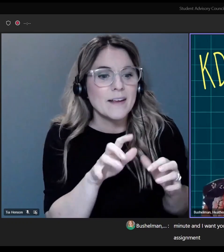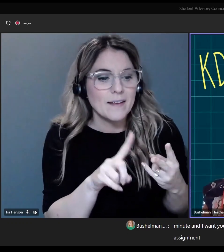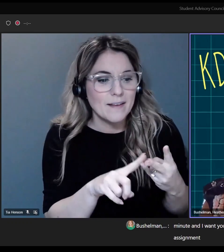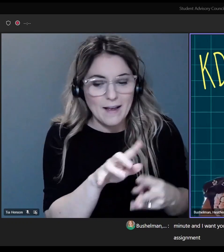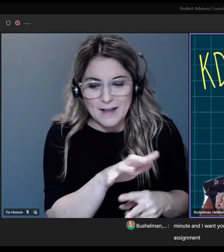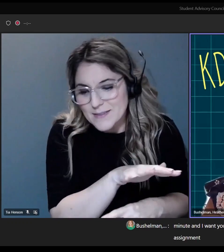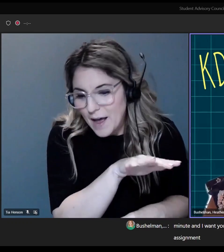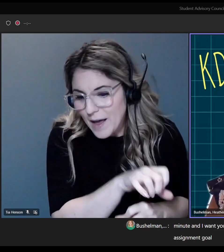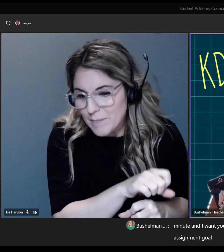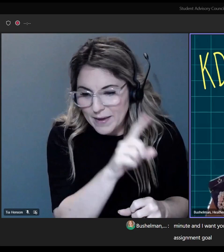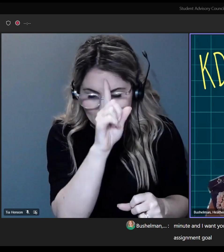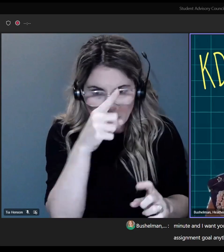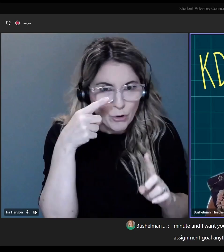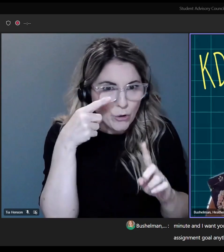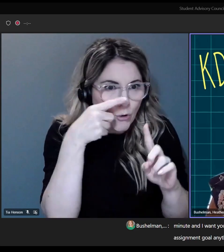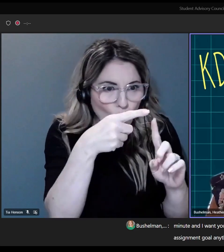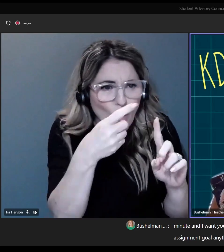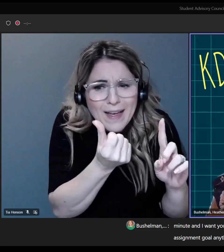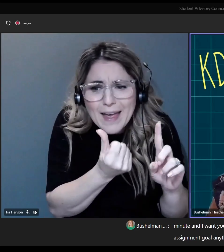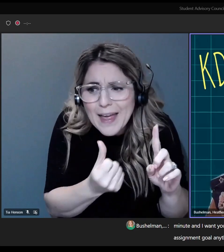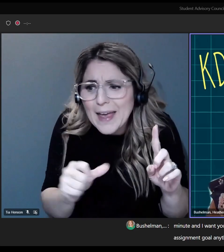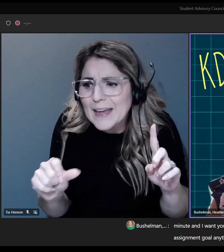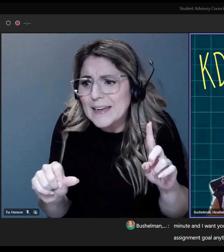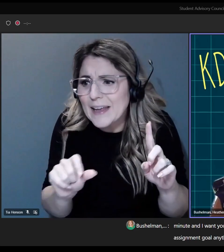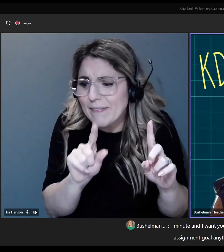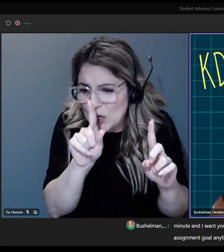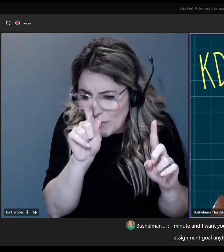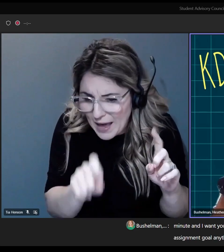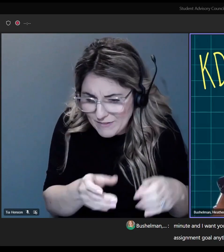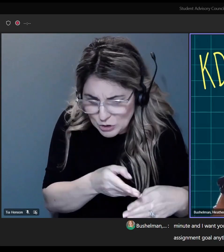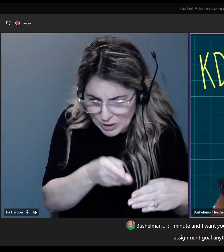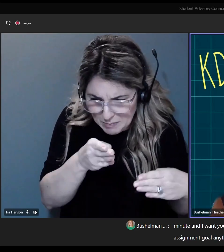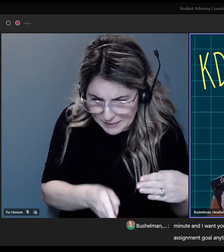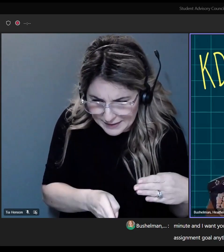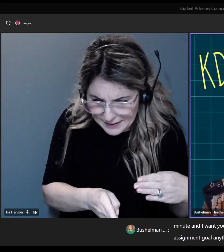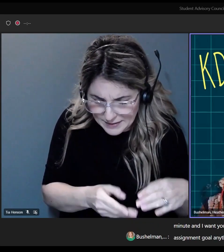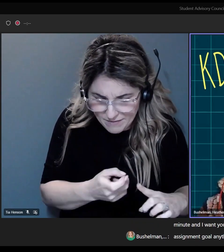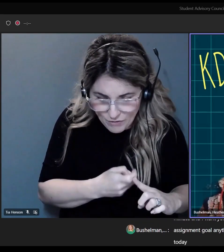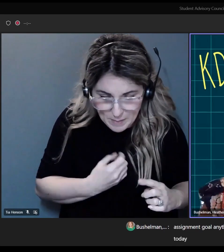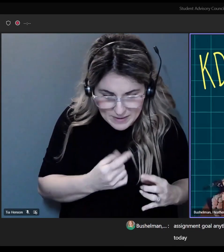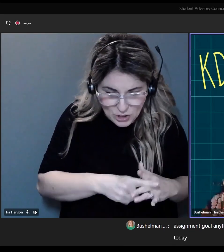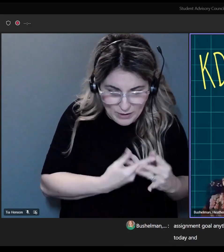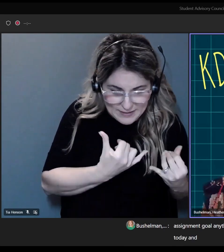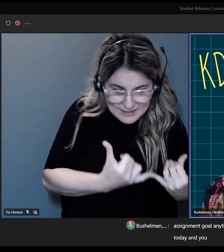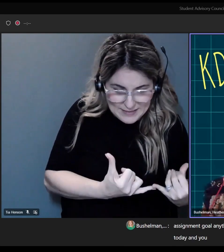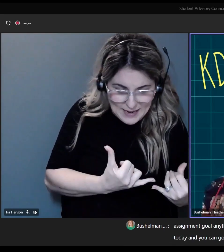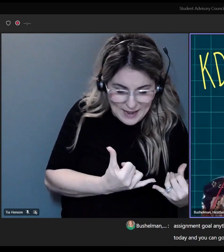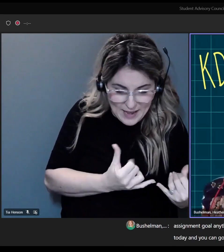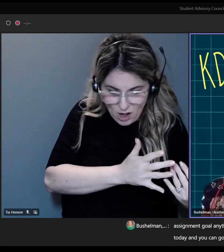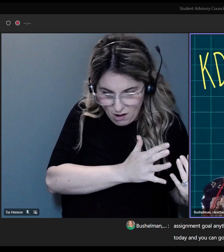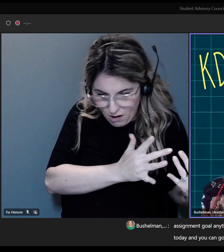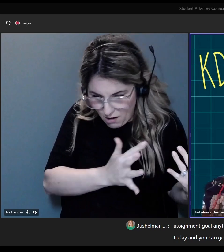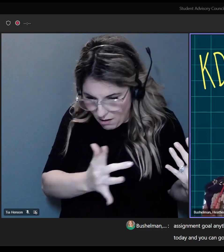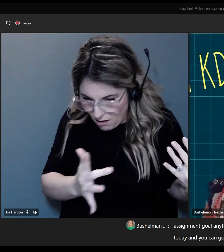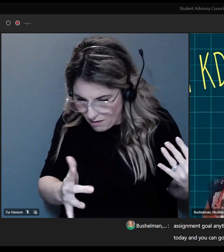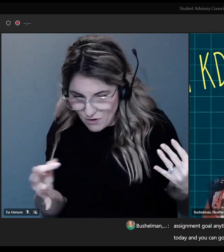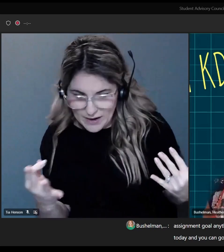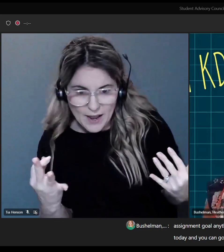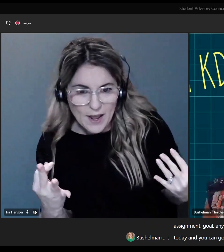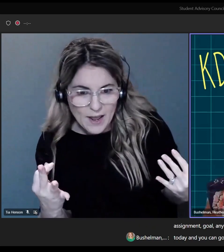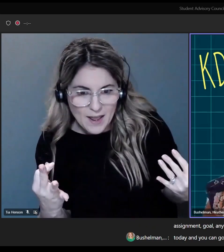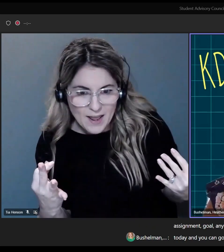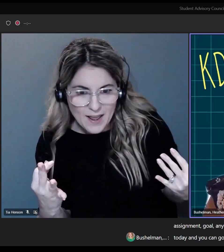assignment, goal, anything you have to complete between today. And you can go all the way till Friday.